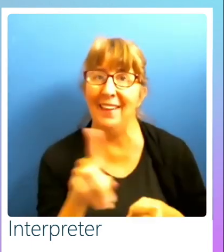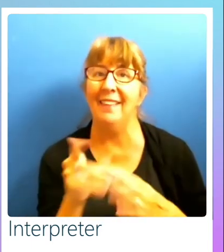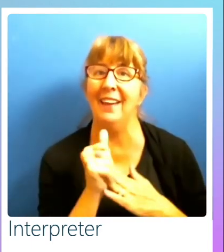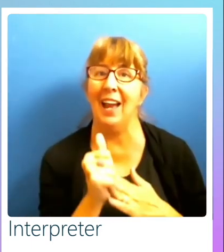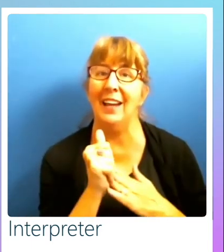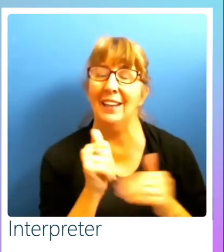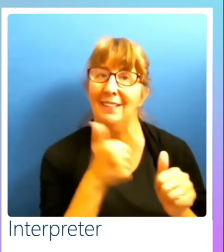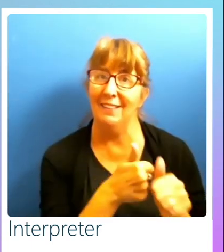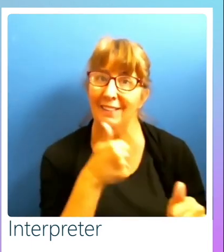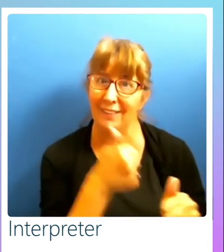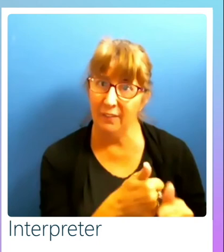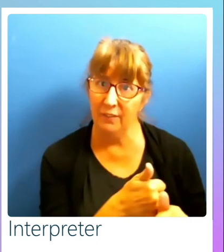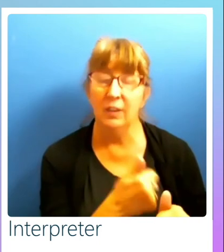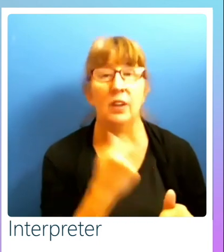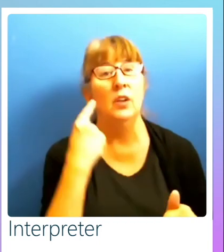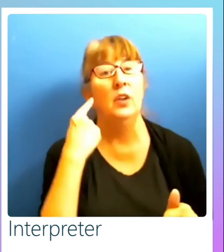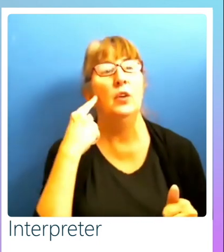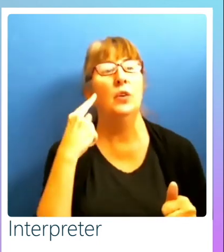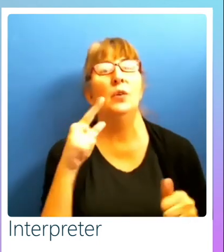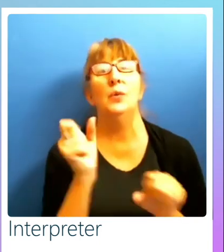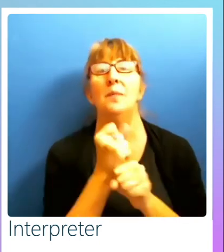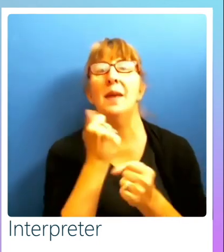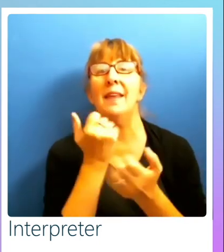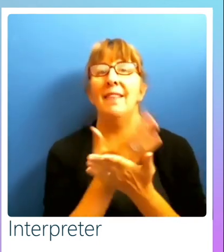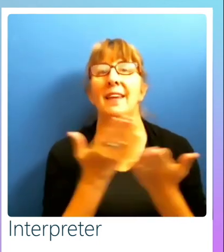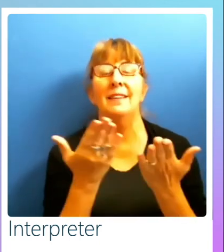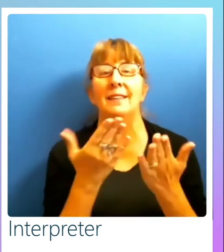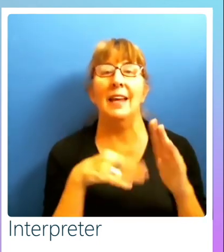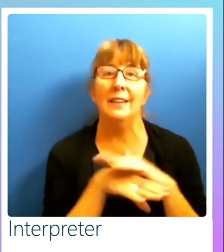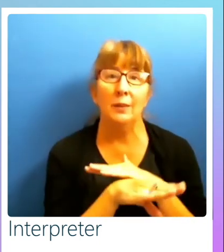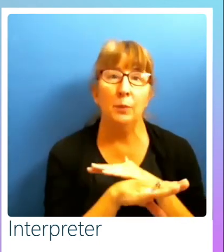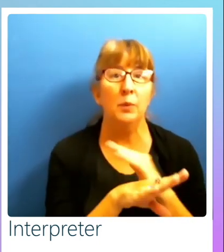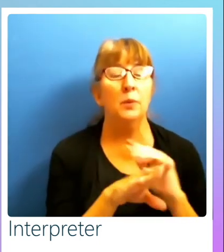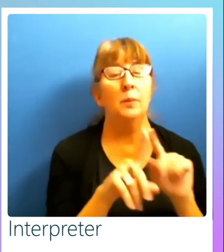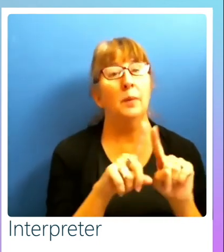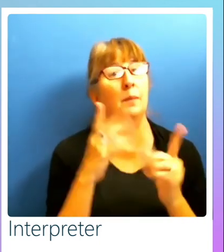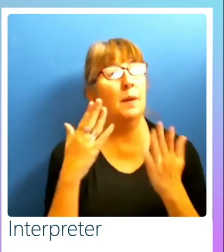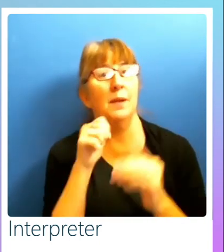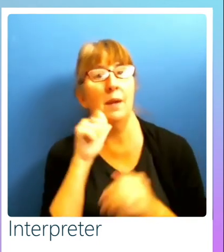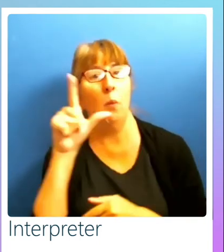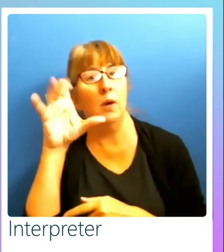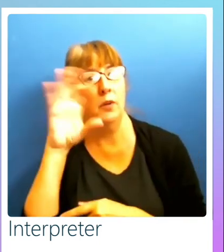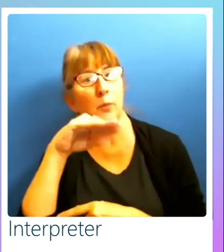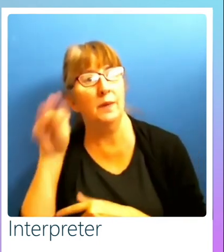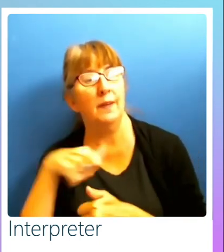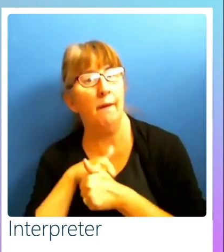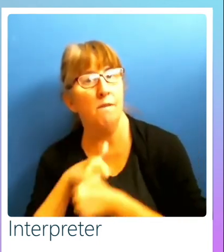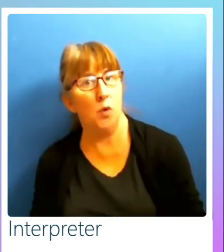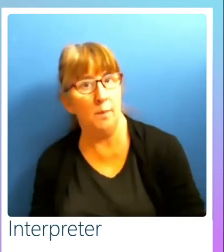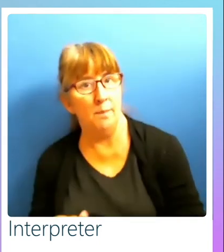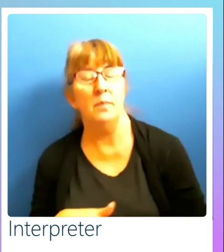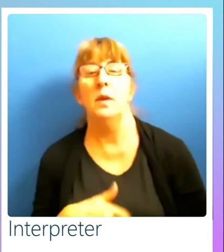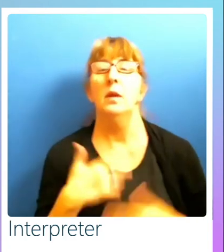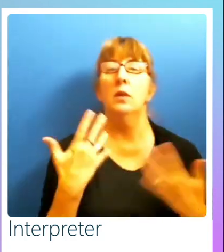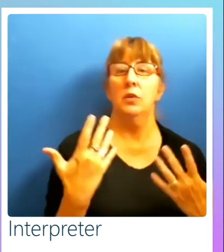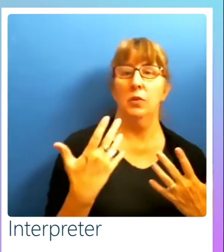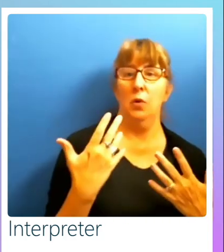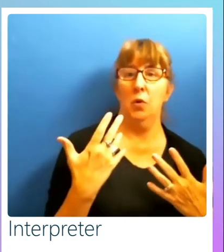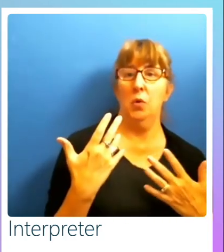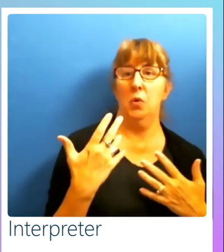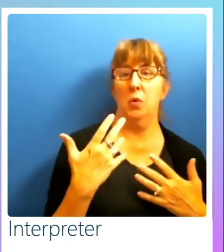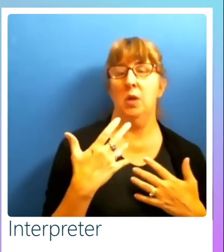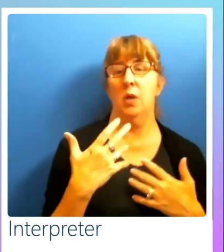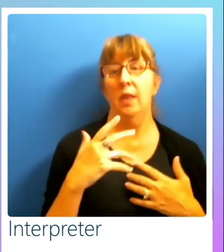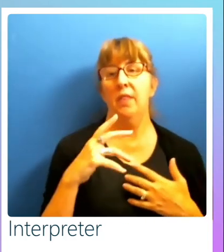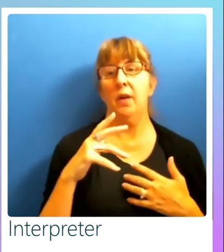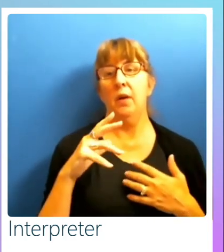itself to make things accessible, but may not, maybe not 100% conformant. So remember, use WCAG as your guideline,